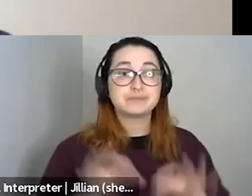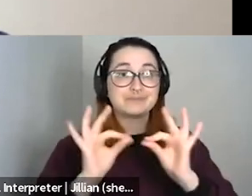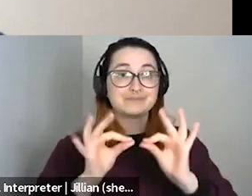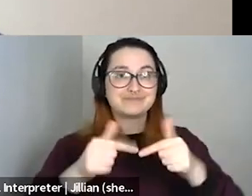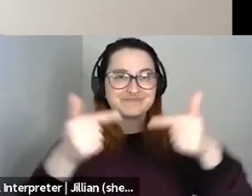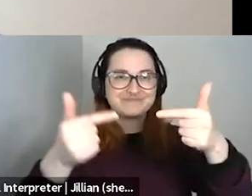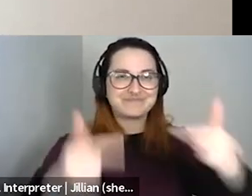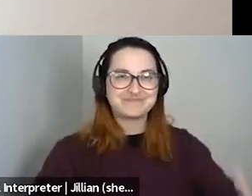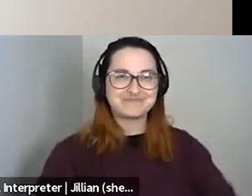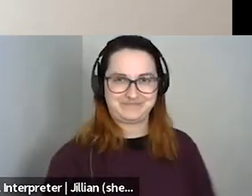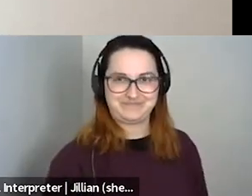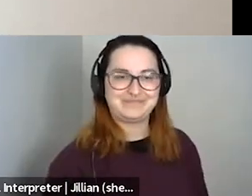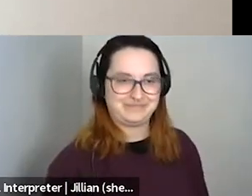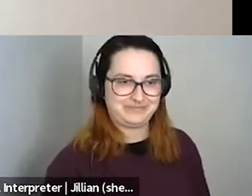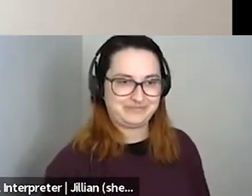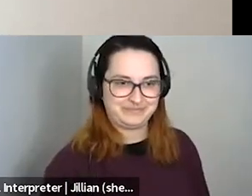I think that's it.